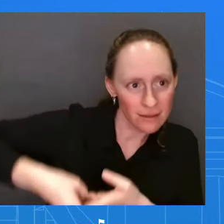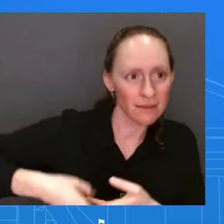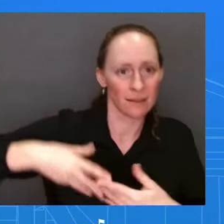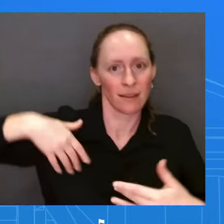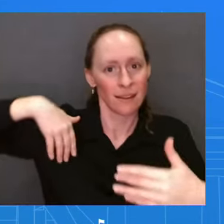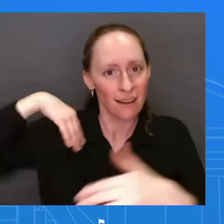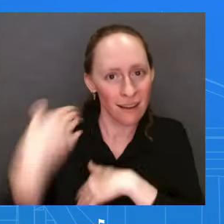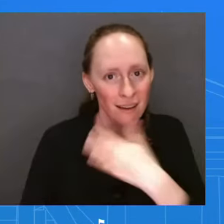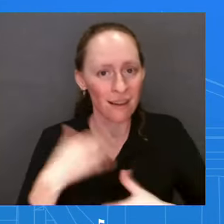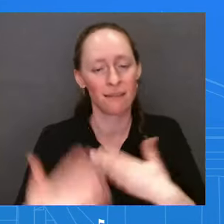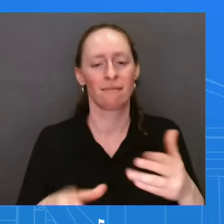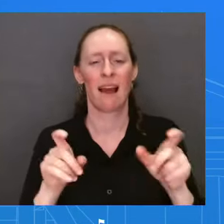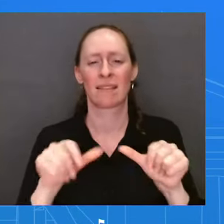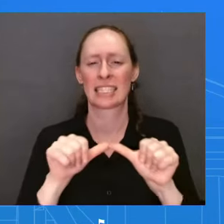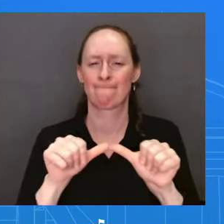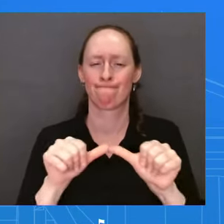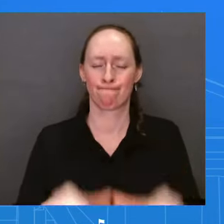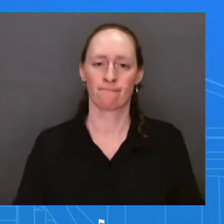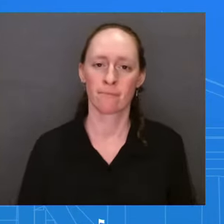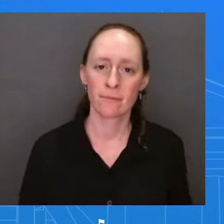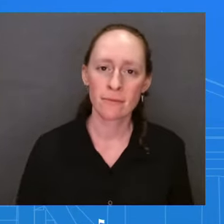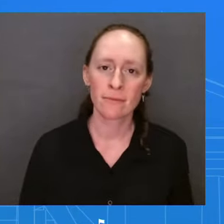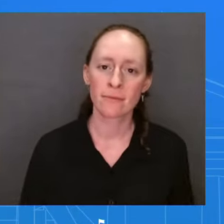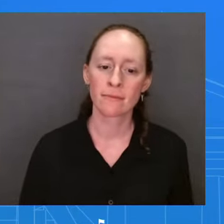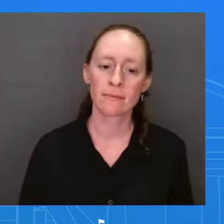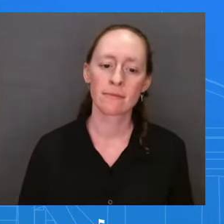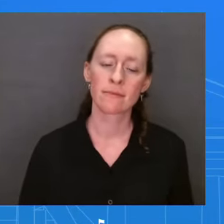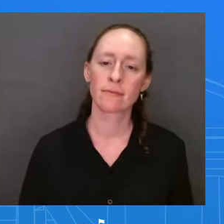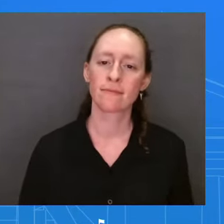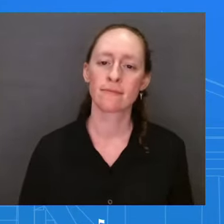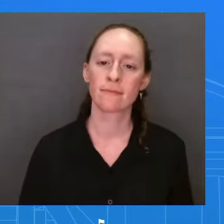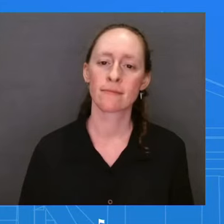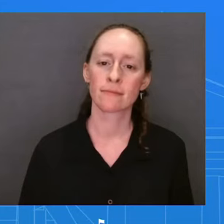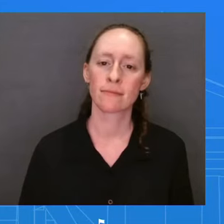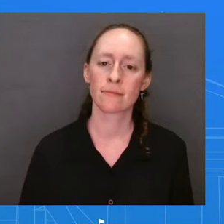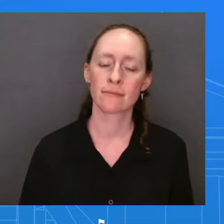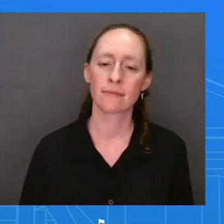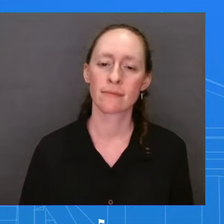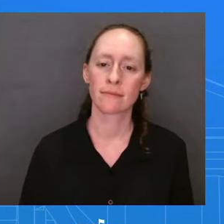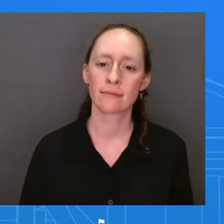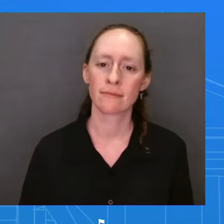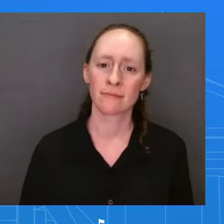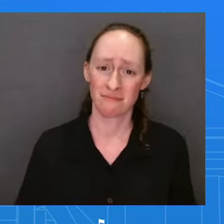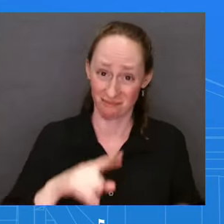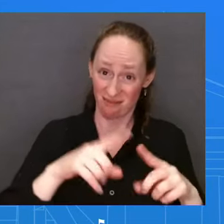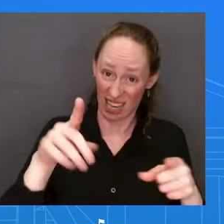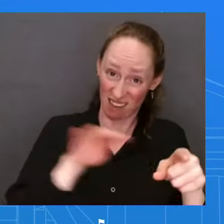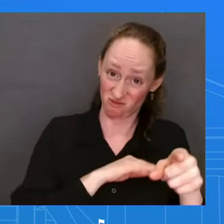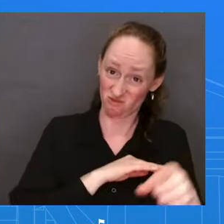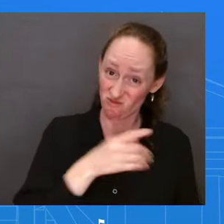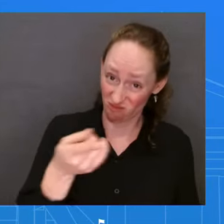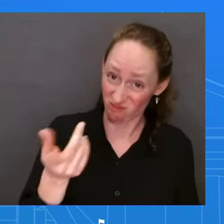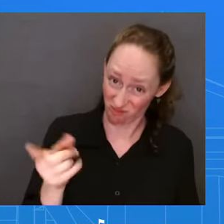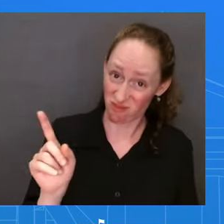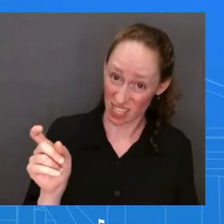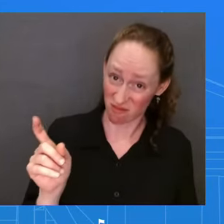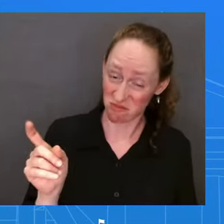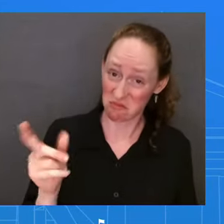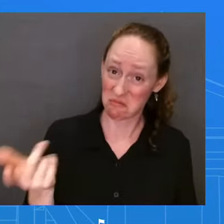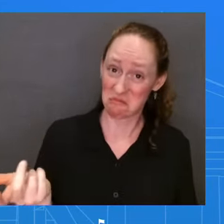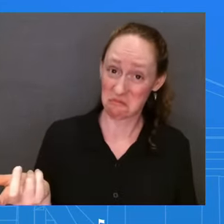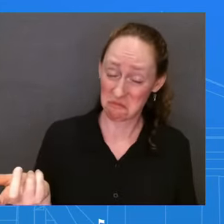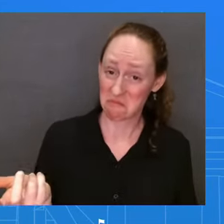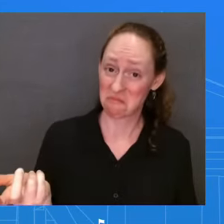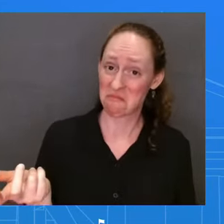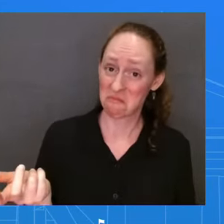they say. But is that, does the administration think that's enough? Or at some point, does the administration think he has to lay out